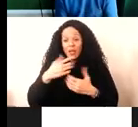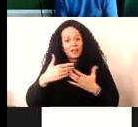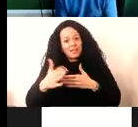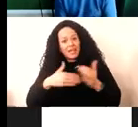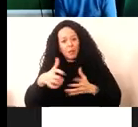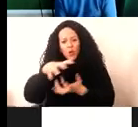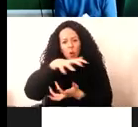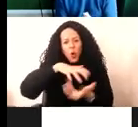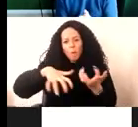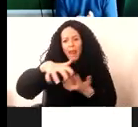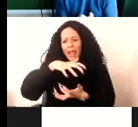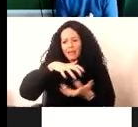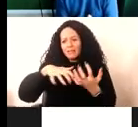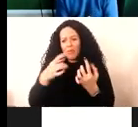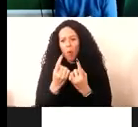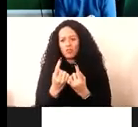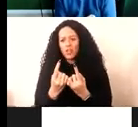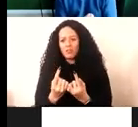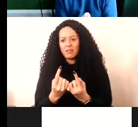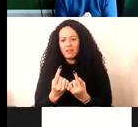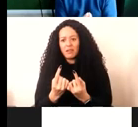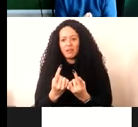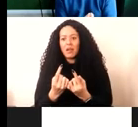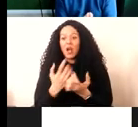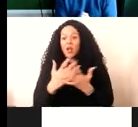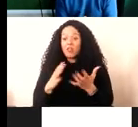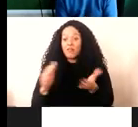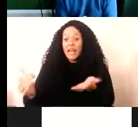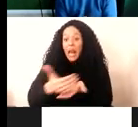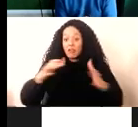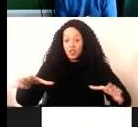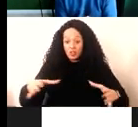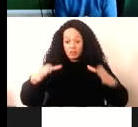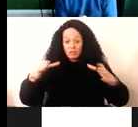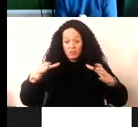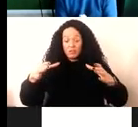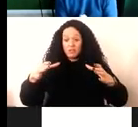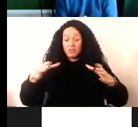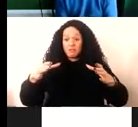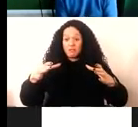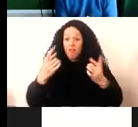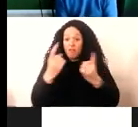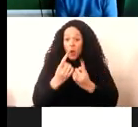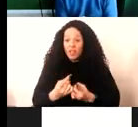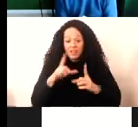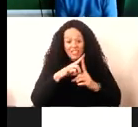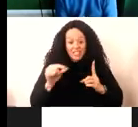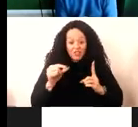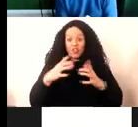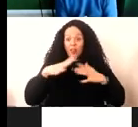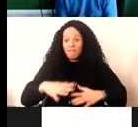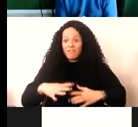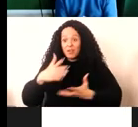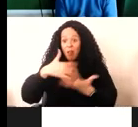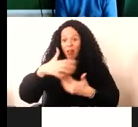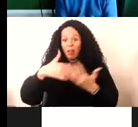objects and indeed often collections of objects, including digital, physical and ephemeral elements. And so we knew very early on it wouldn't